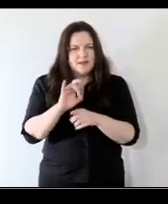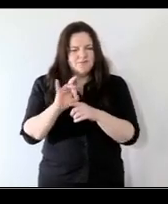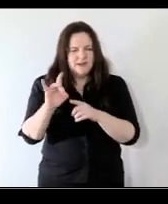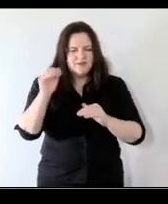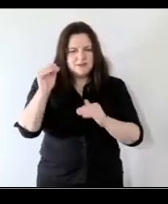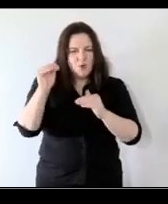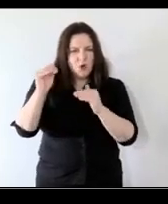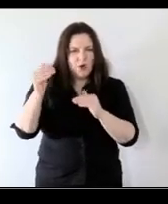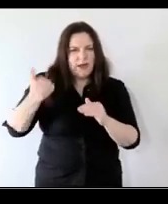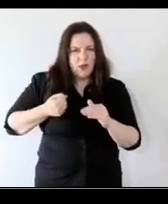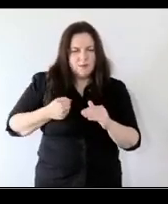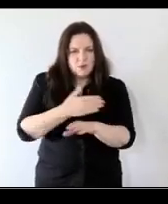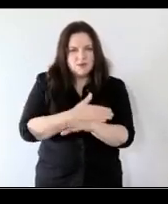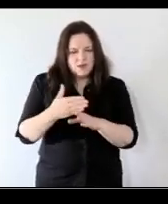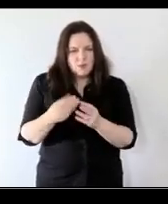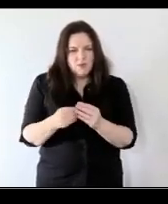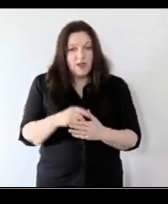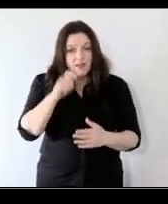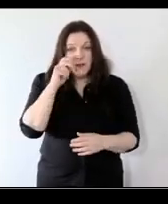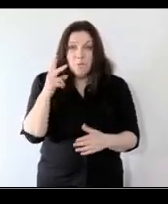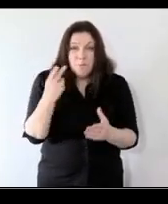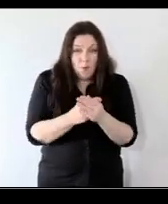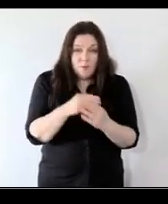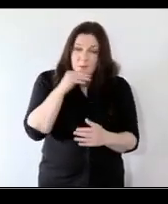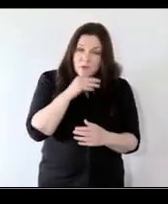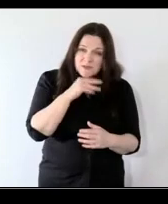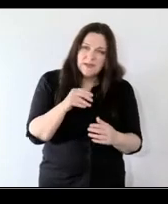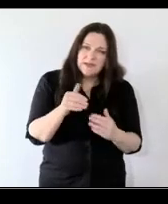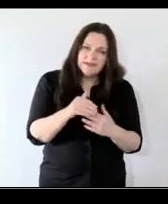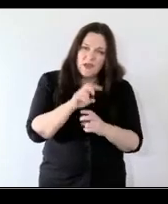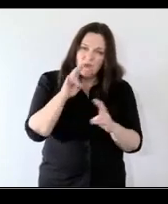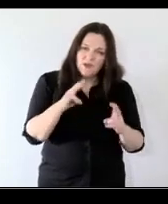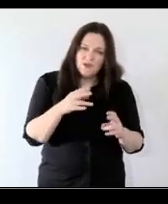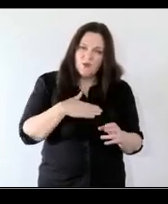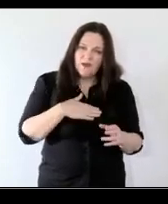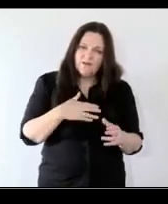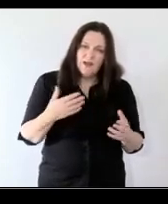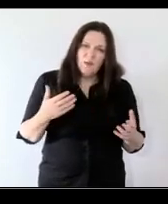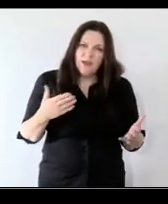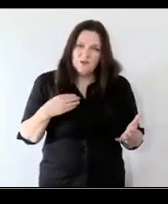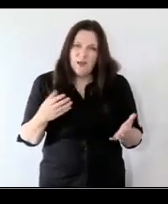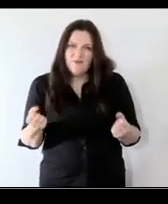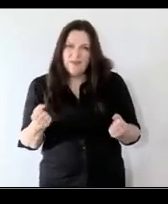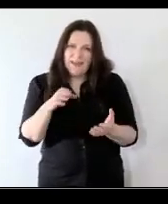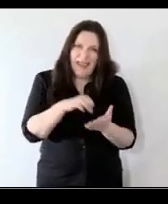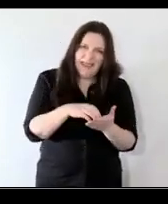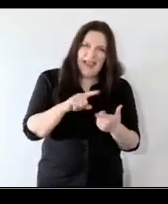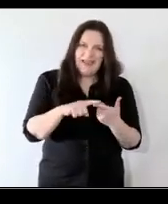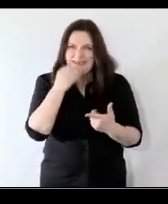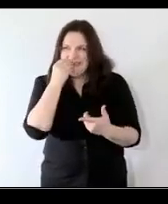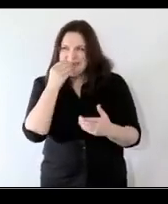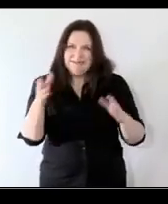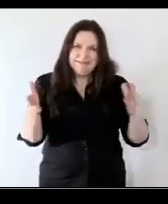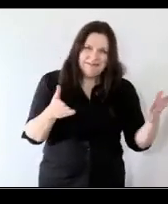differences to start with i think both are important and it's definitely a question of wanting to have my cake and eat it um